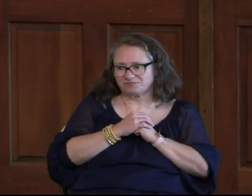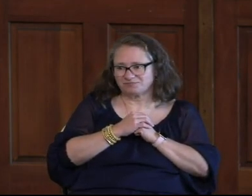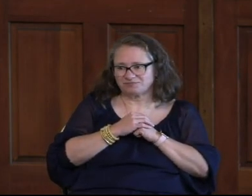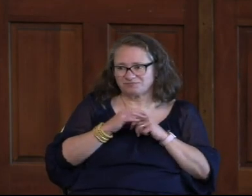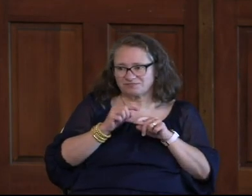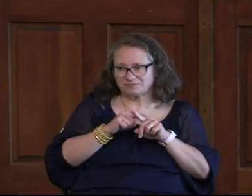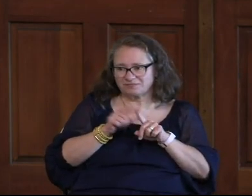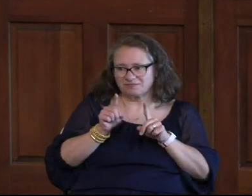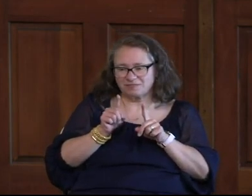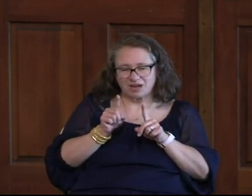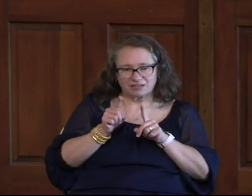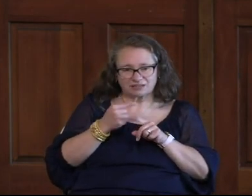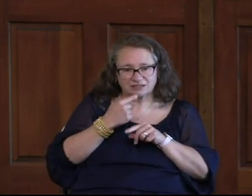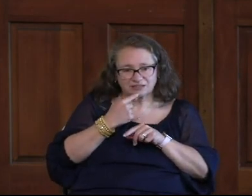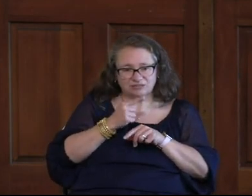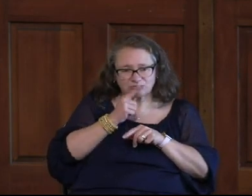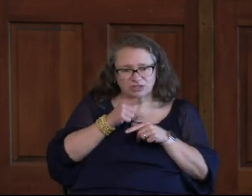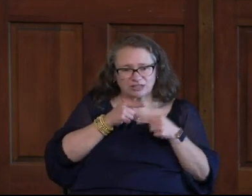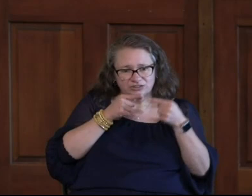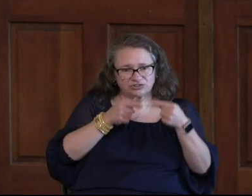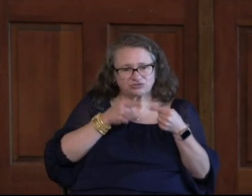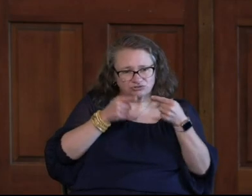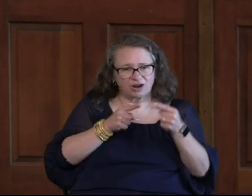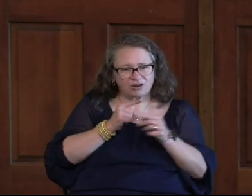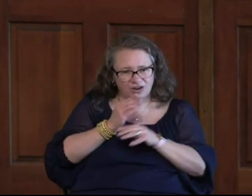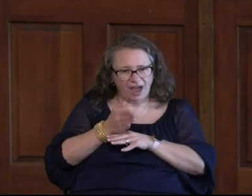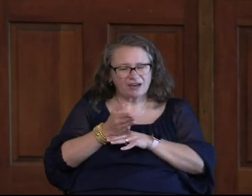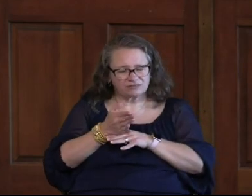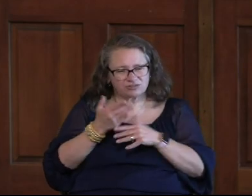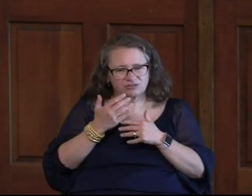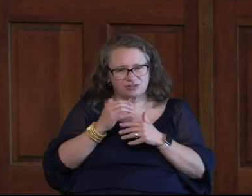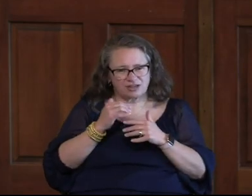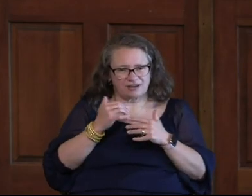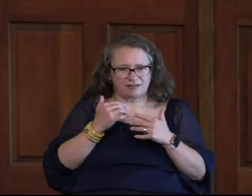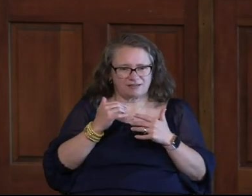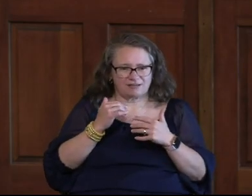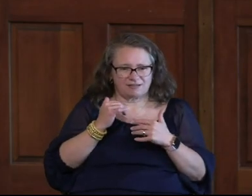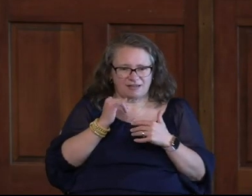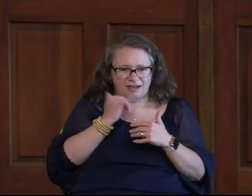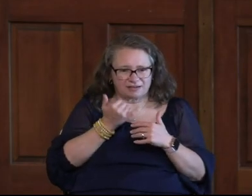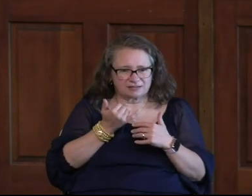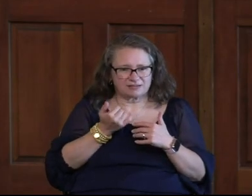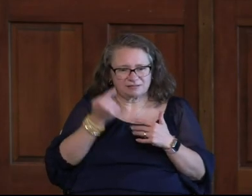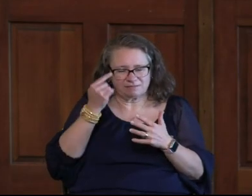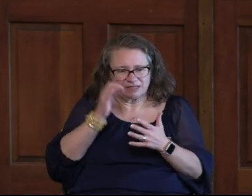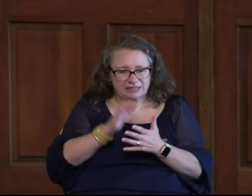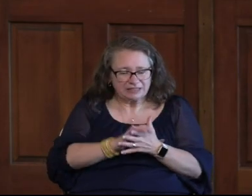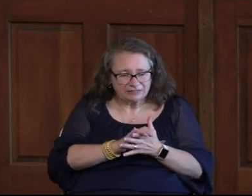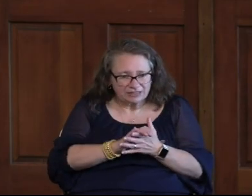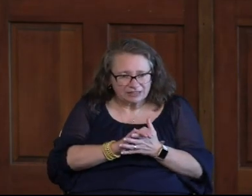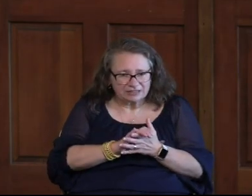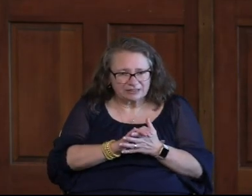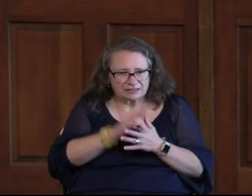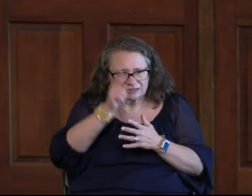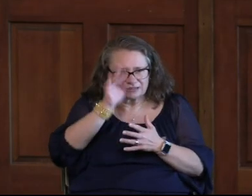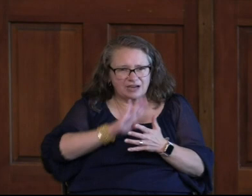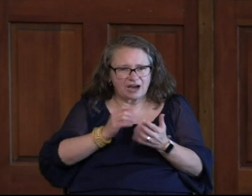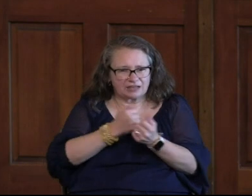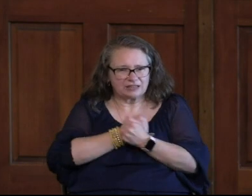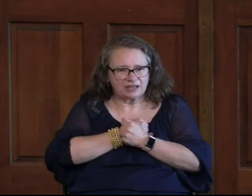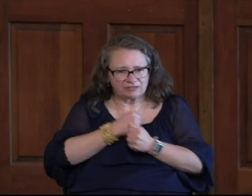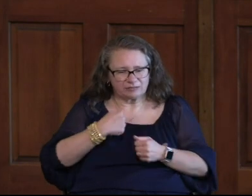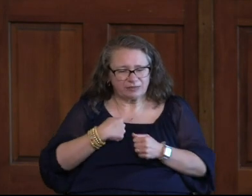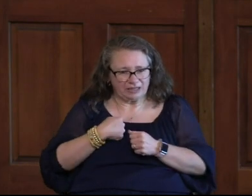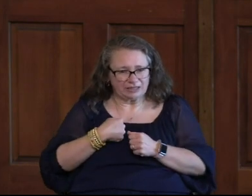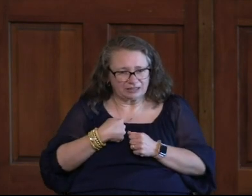but, she said, I really struggled after I had this accident believing that God loved